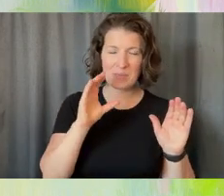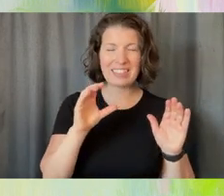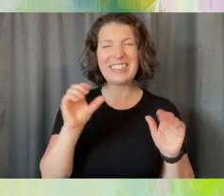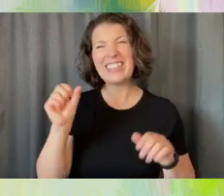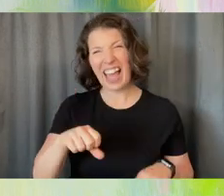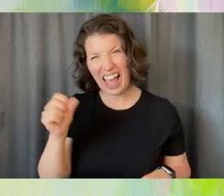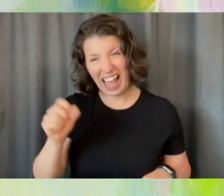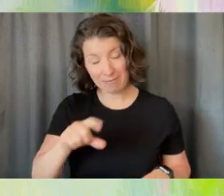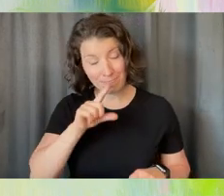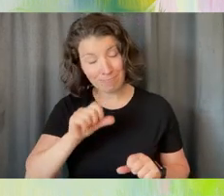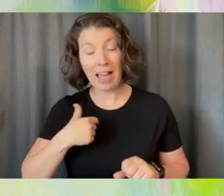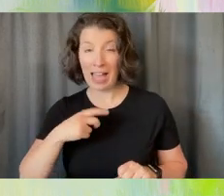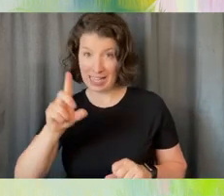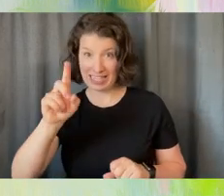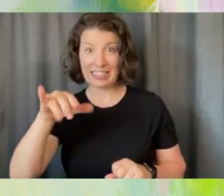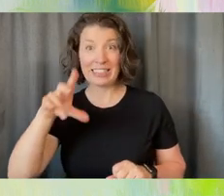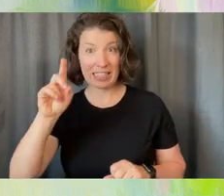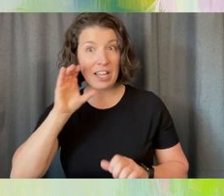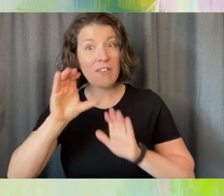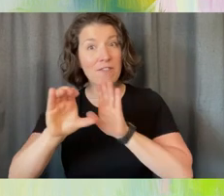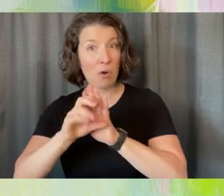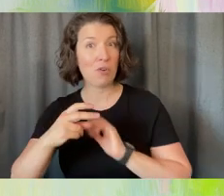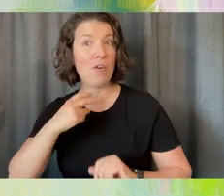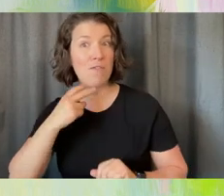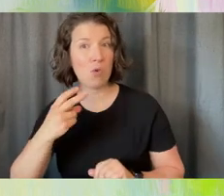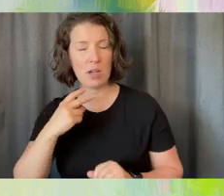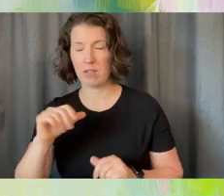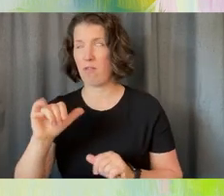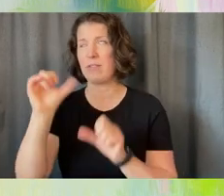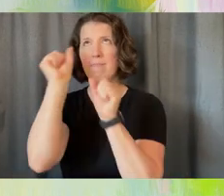And it was an amazing experience, I have to say.